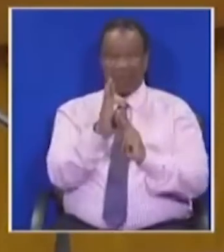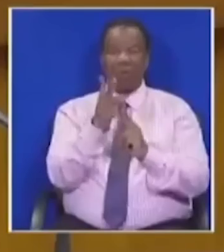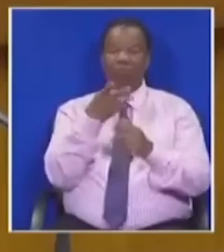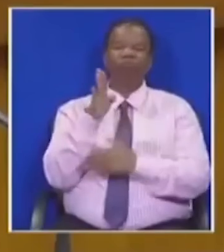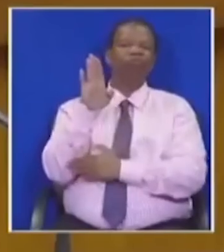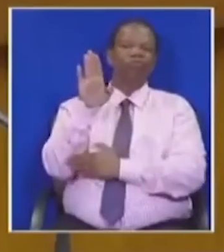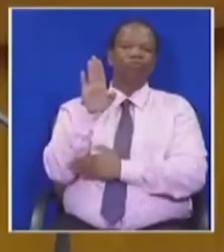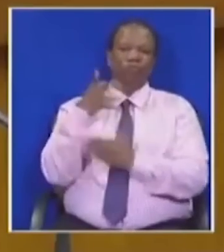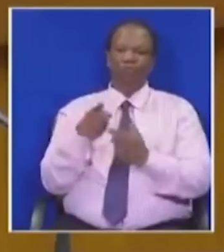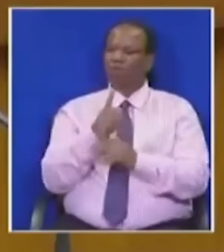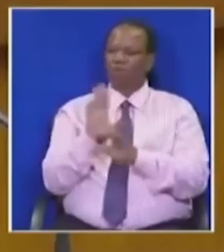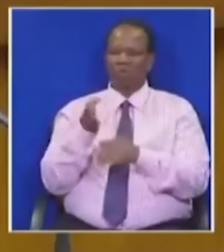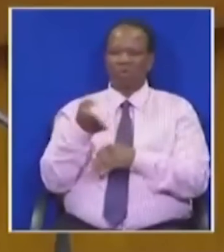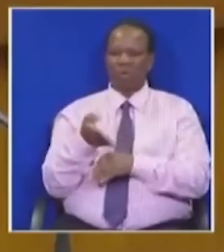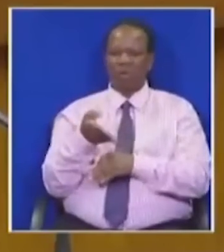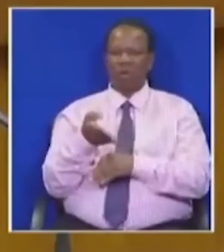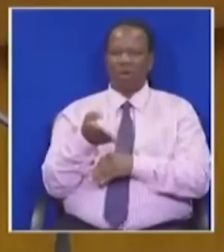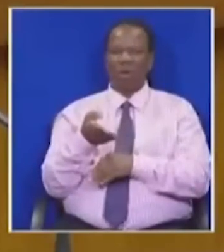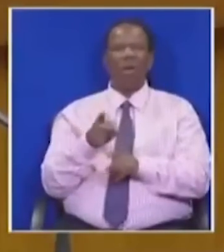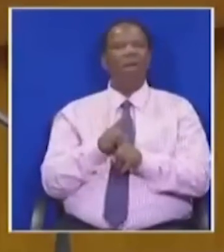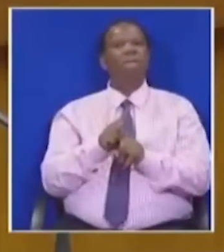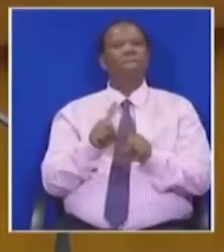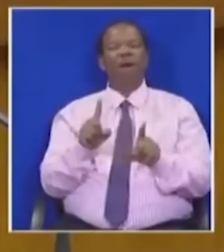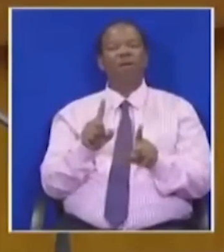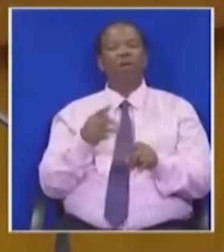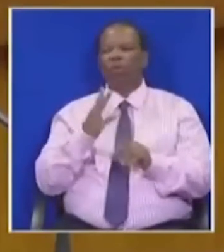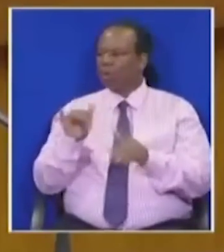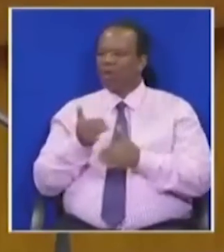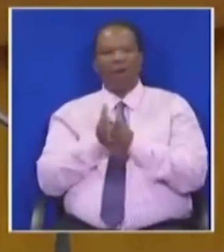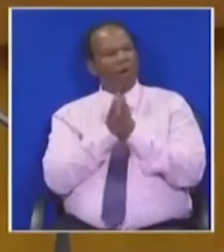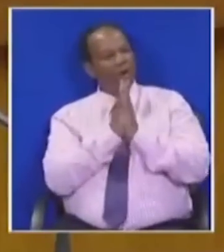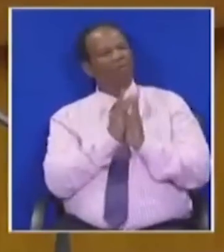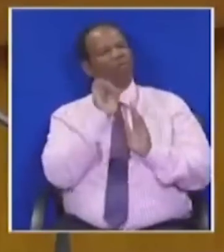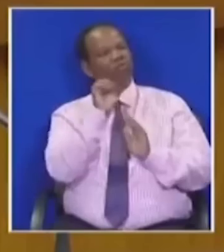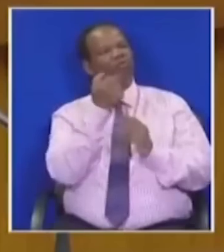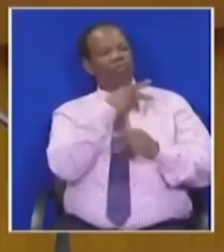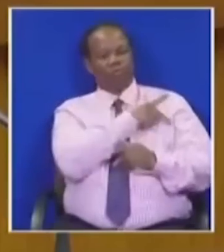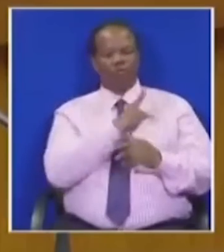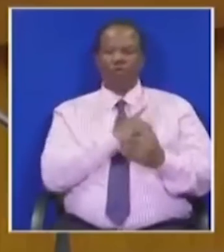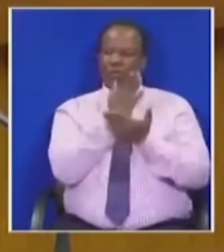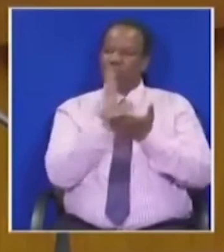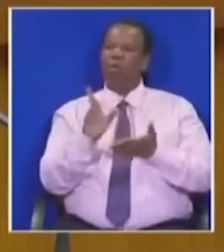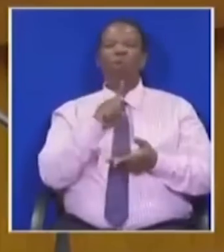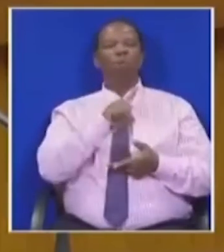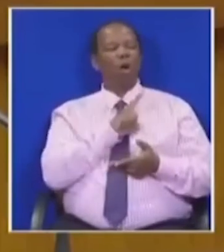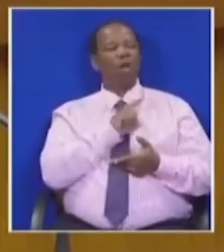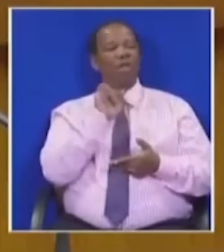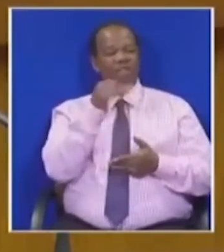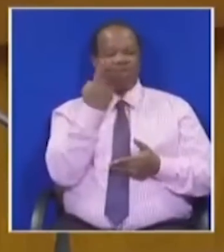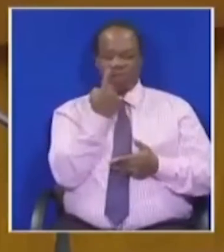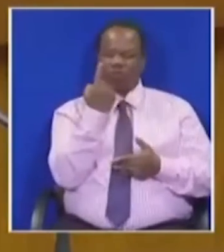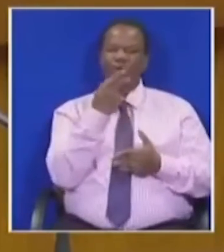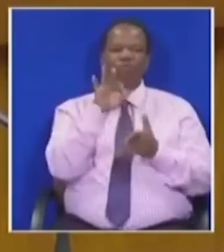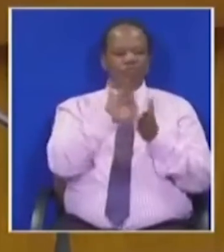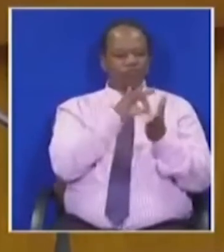we will not be here today. We will never call for removal of an elected president who respects his oath of office.